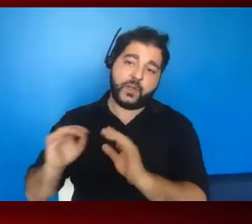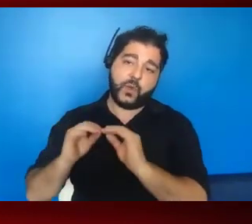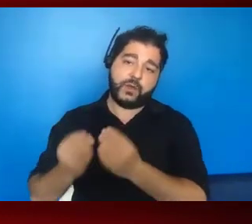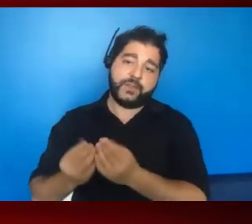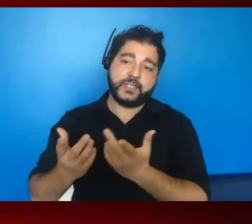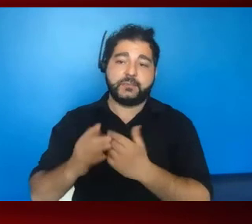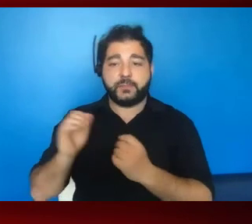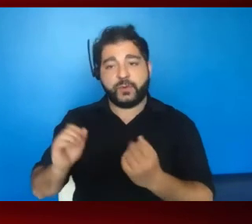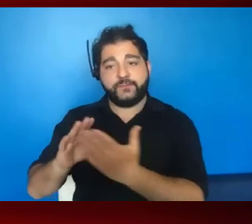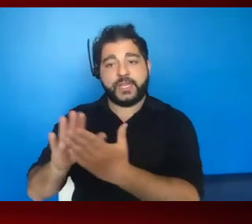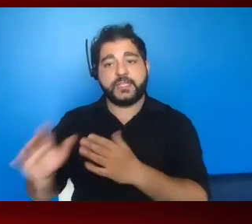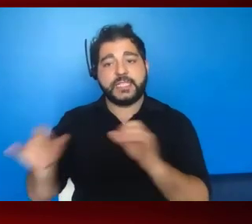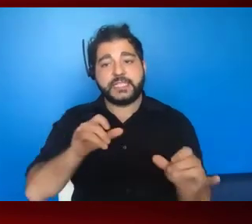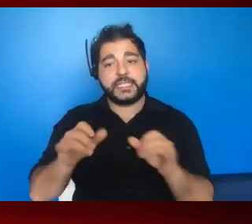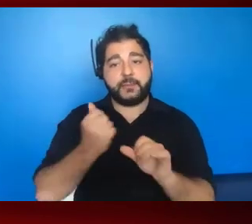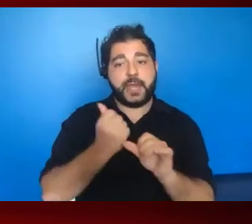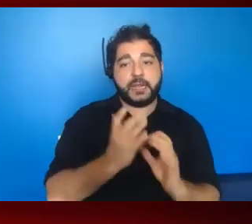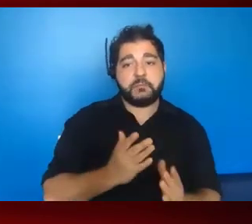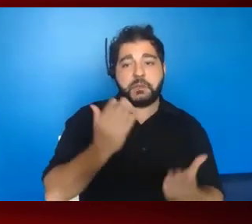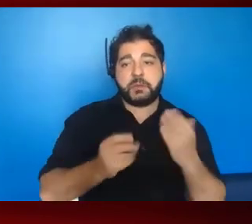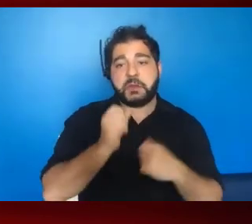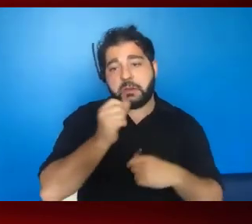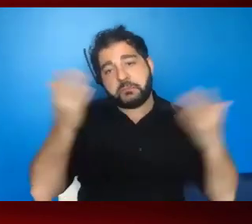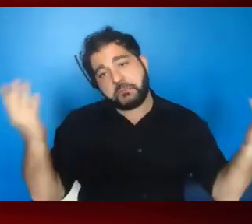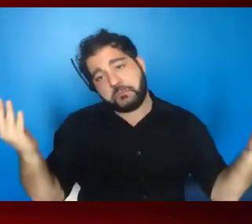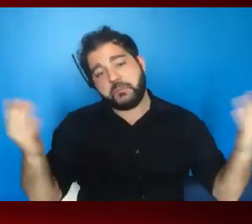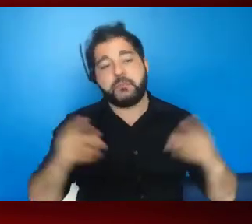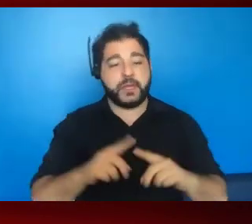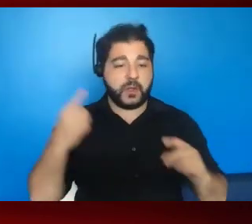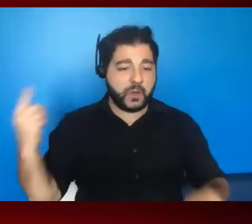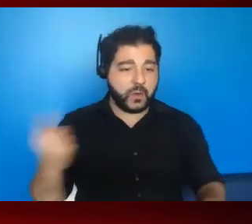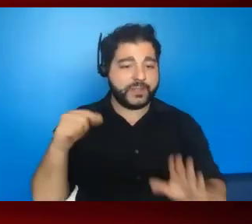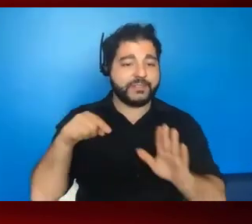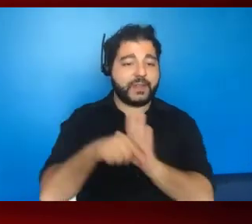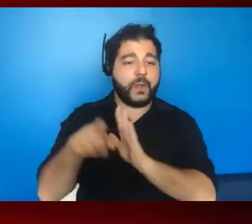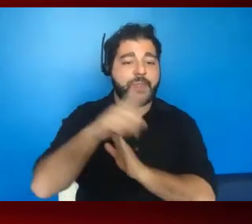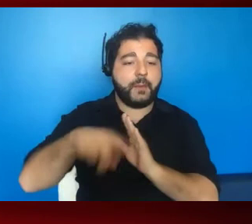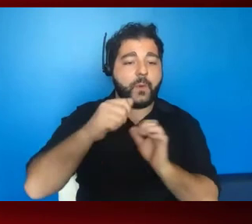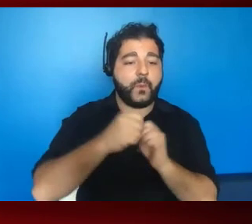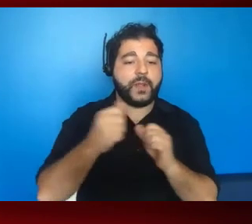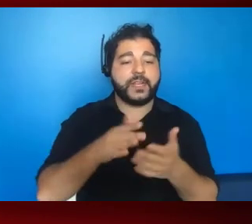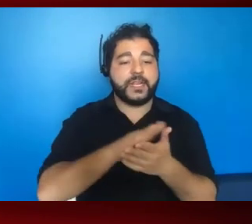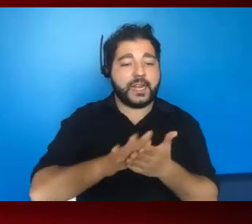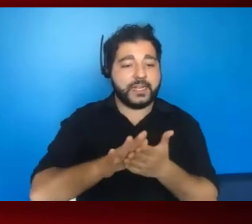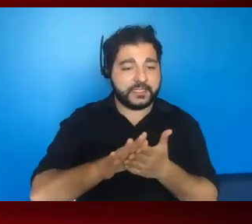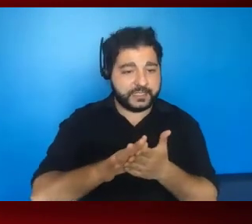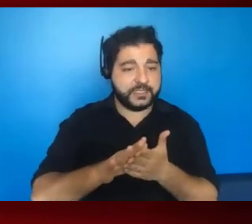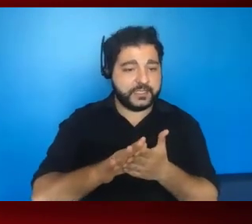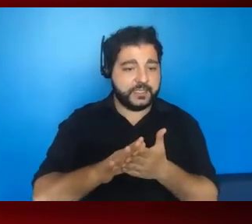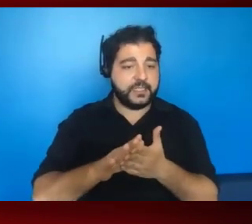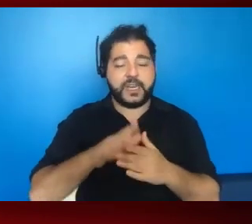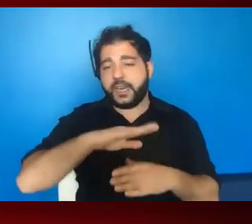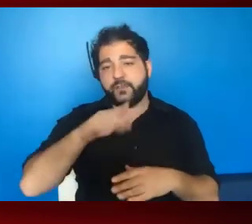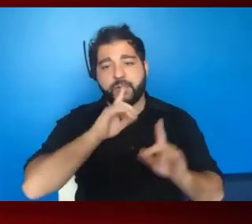You may run into that same aid, but you may not. But it's always killing with kindness. You never respond in kind to rudeness.